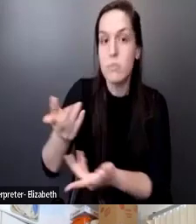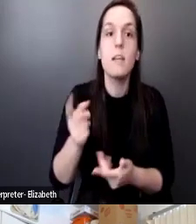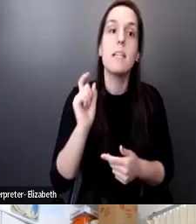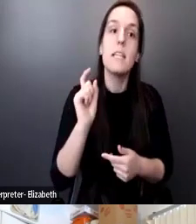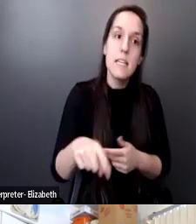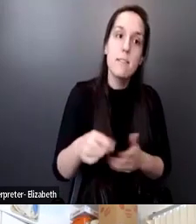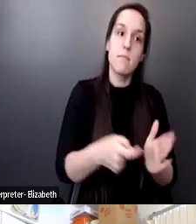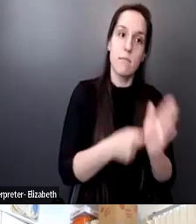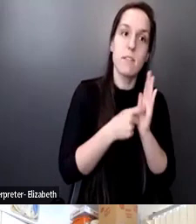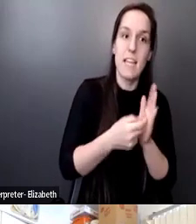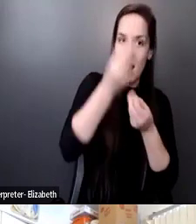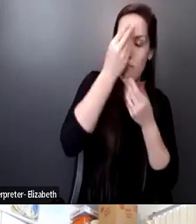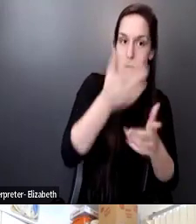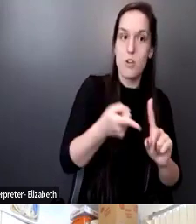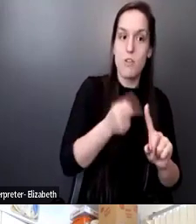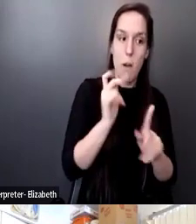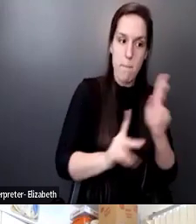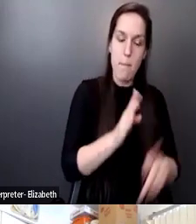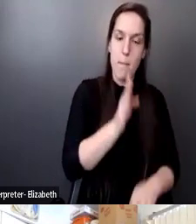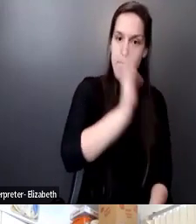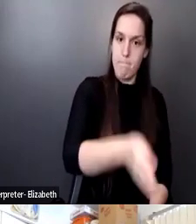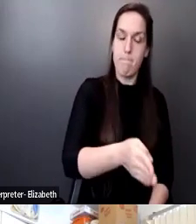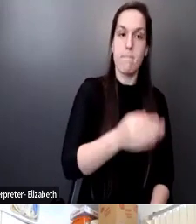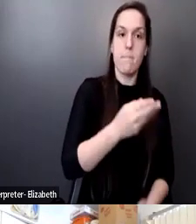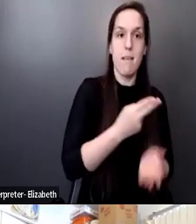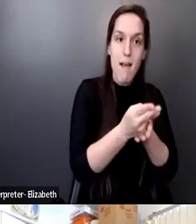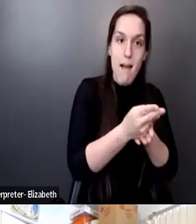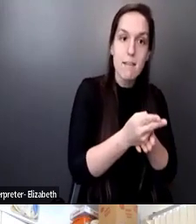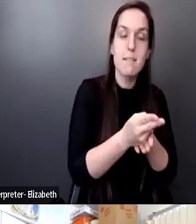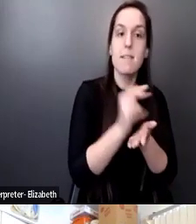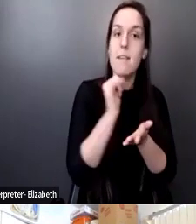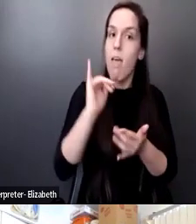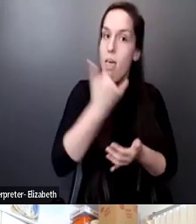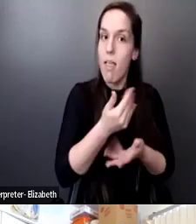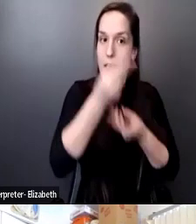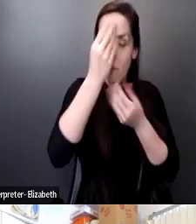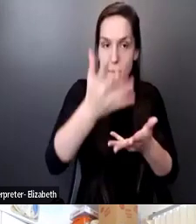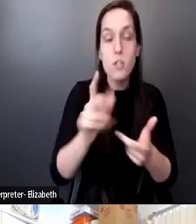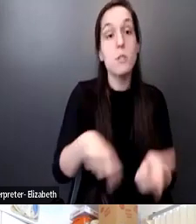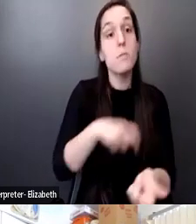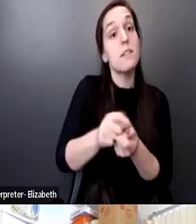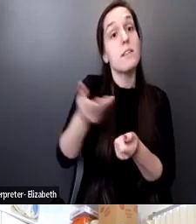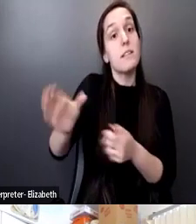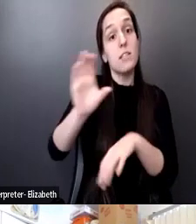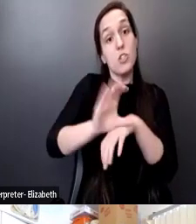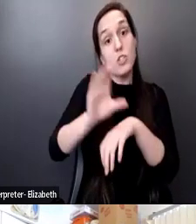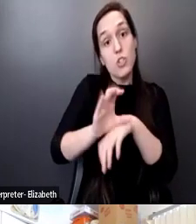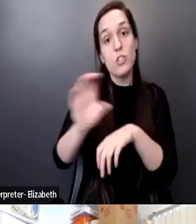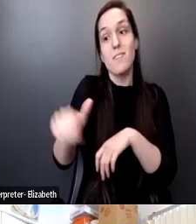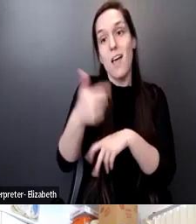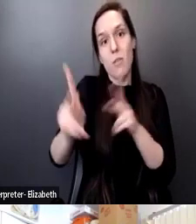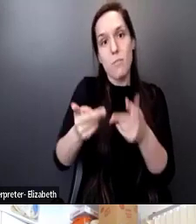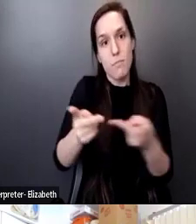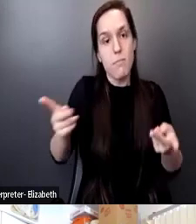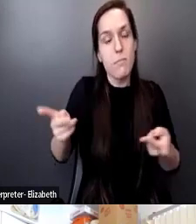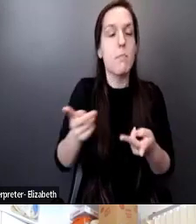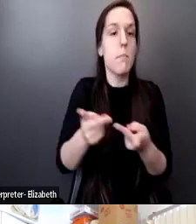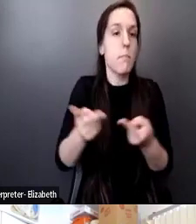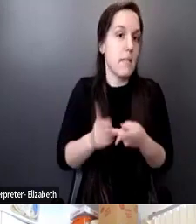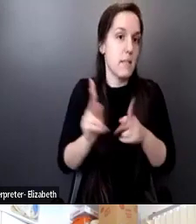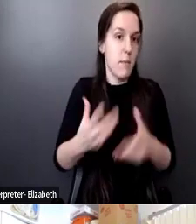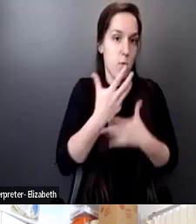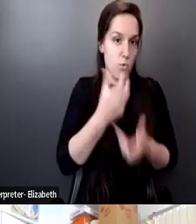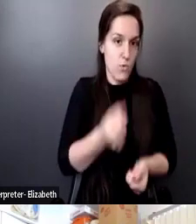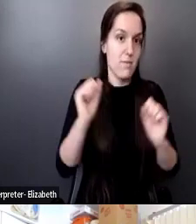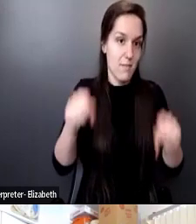sources, like particularly people from their community and in churches and other places that are a place of trust. Julissa